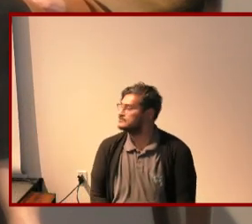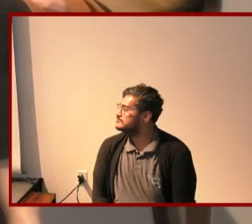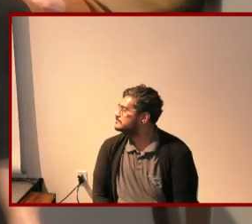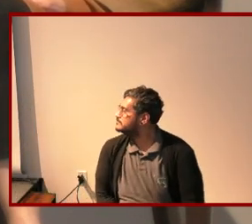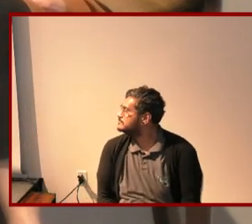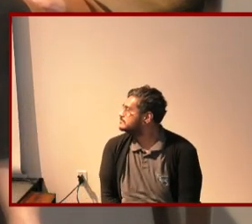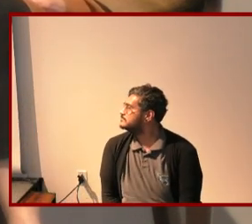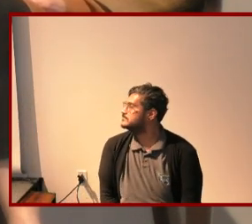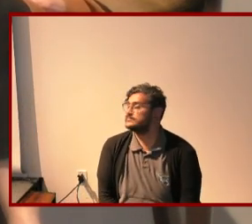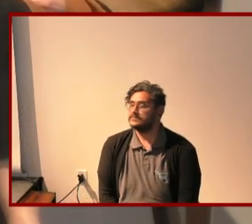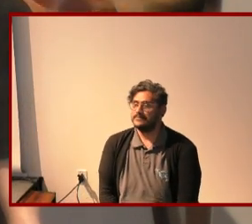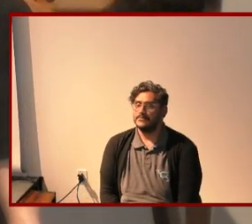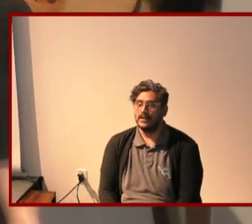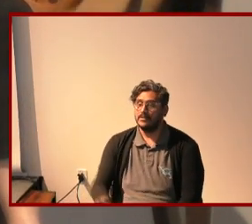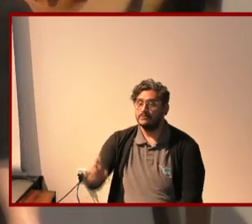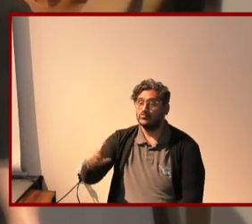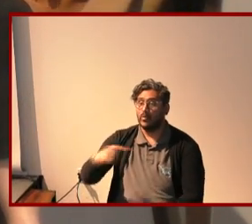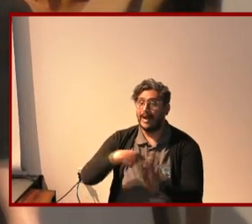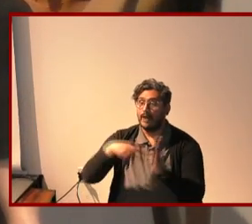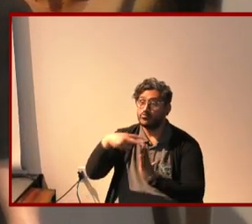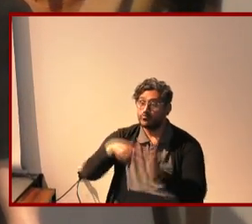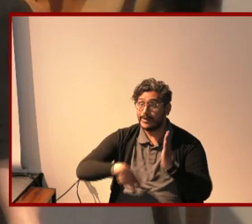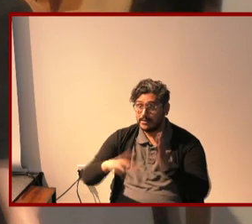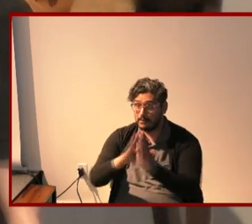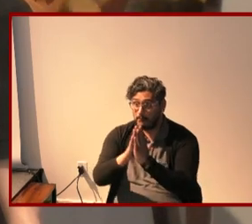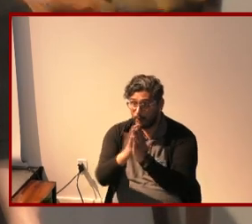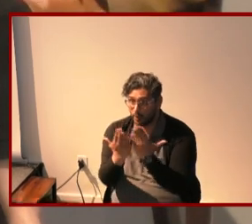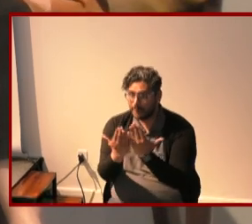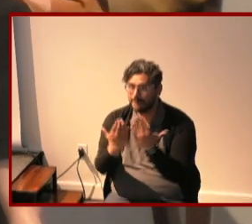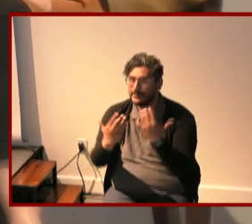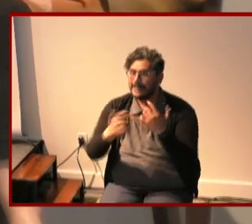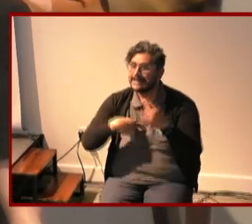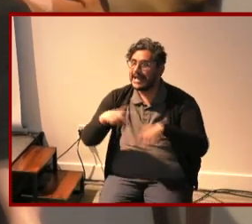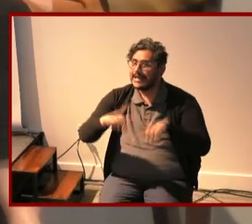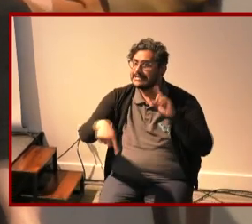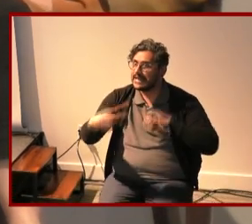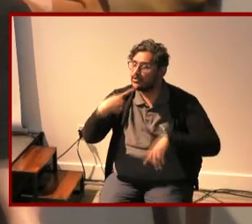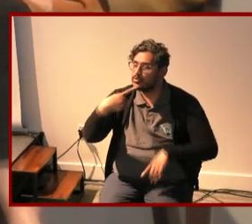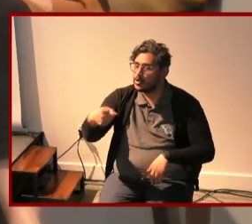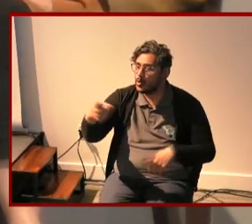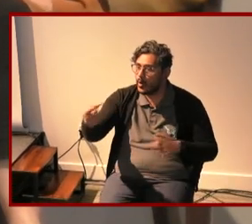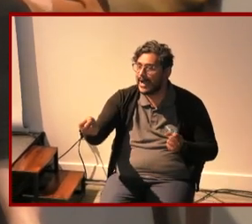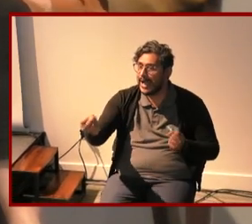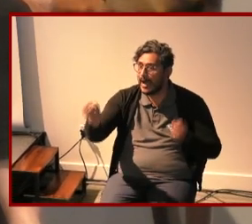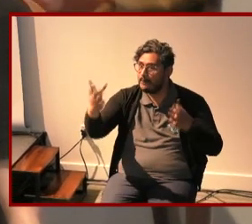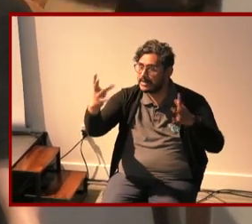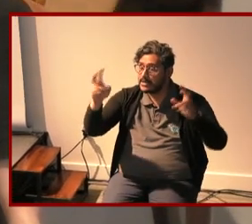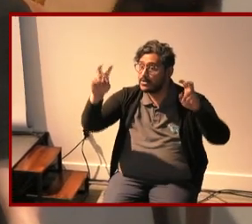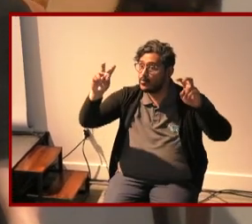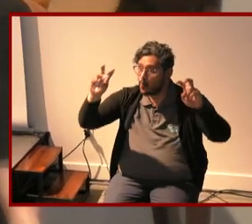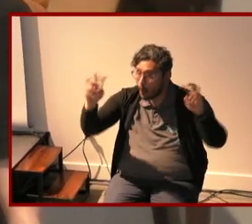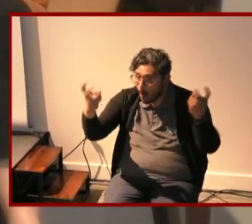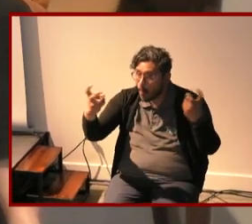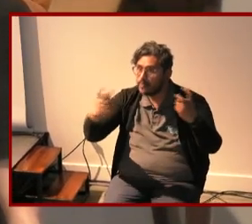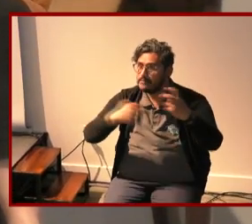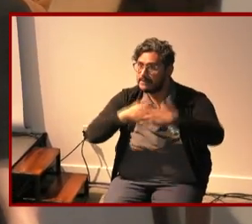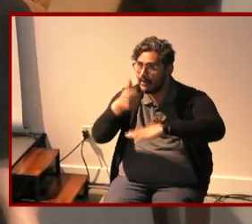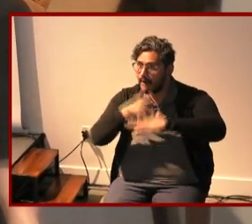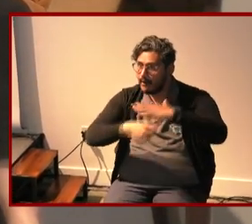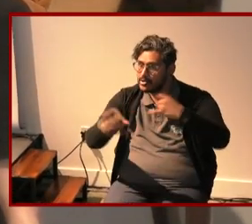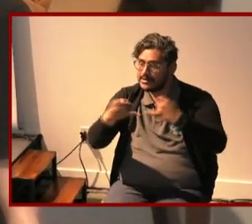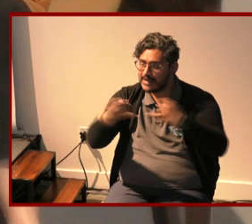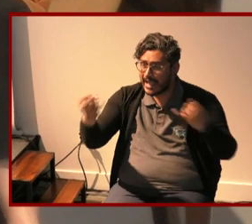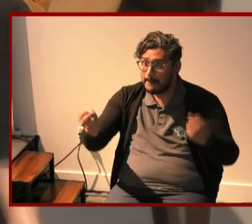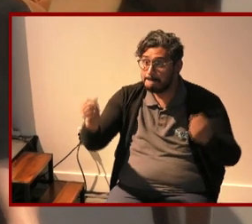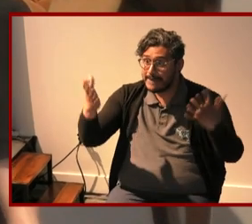so as i was reading your book i can't tell you how many phrases and quotes i underlined there were so many things